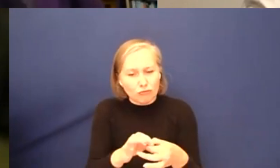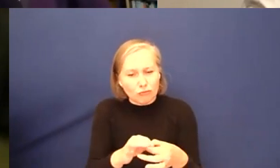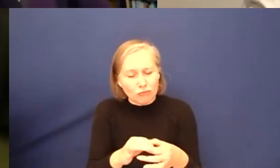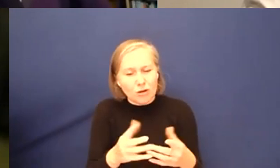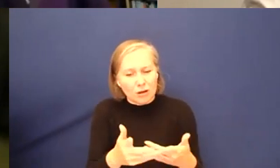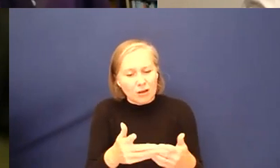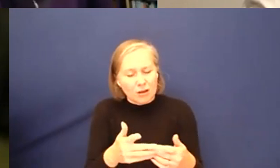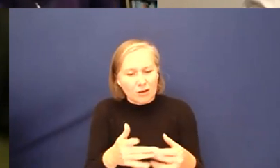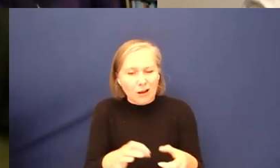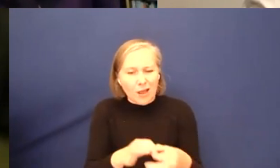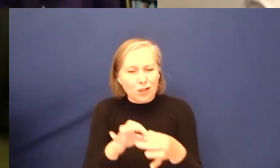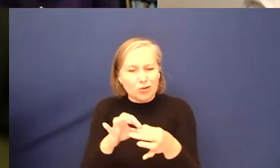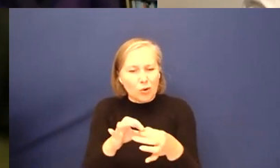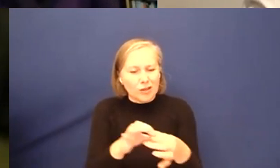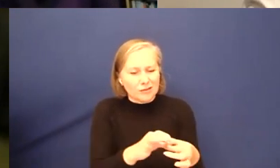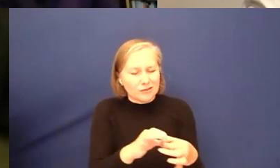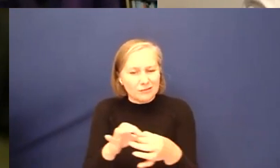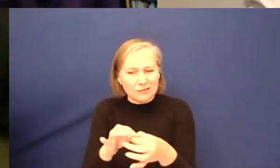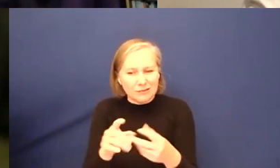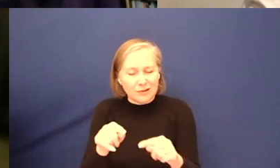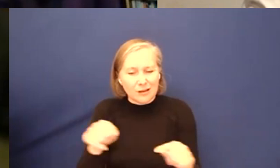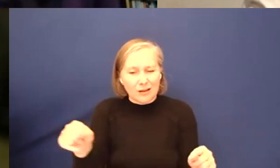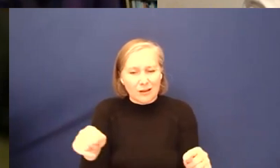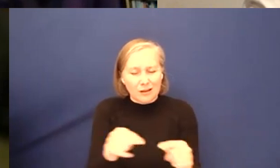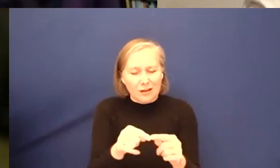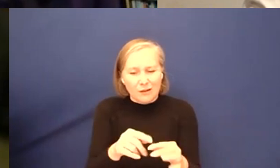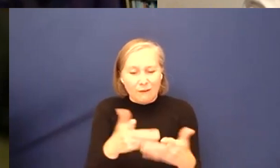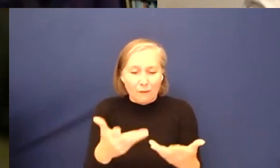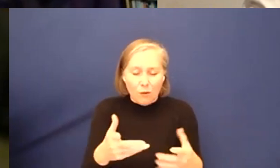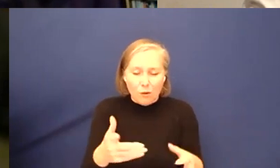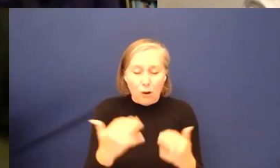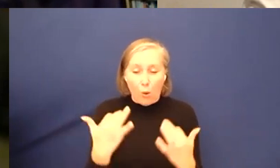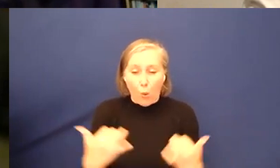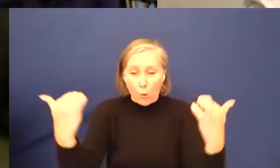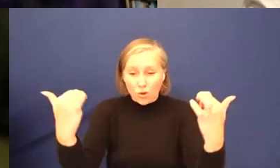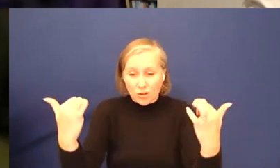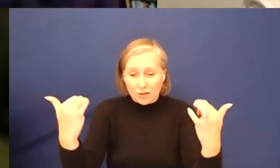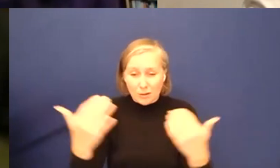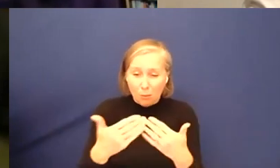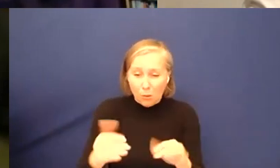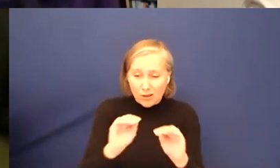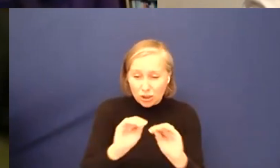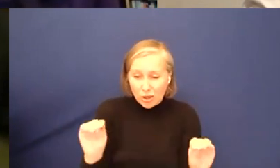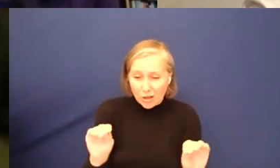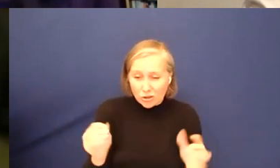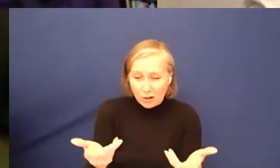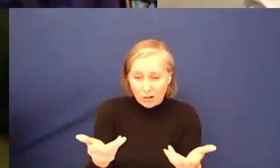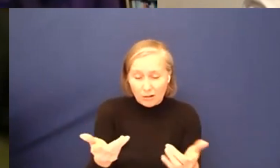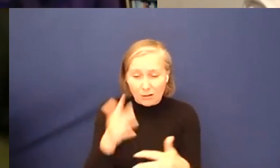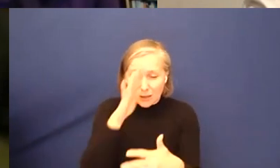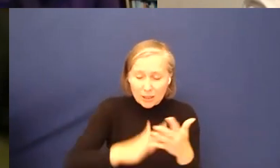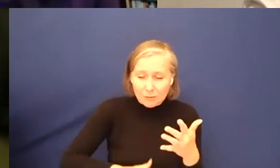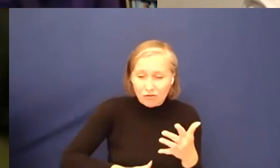sort of a joint group where you could either have for a larger audience for a more educational experience